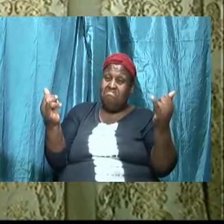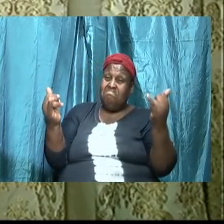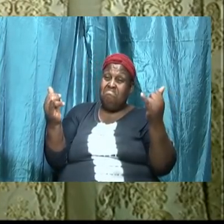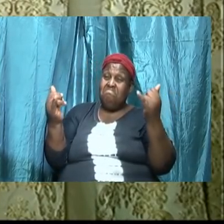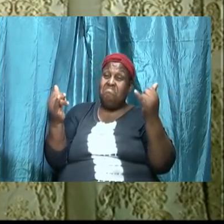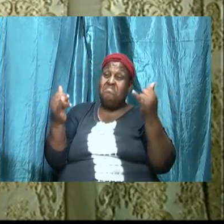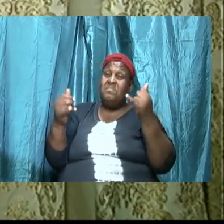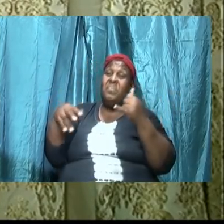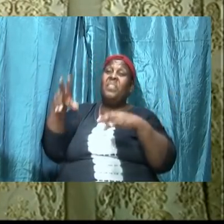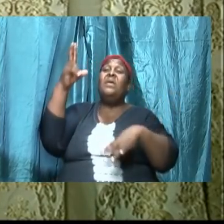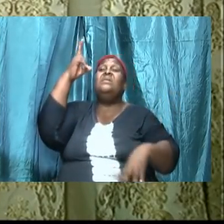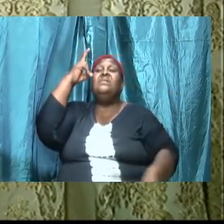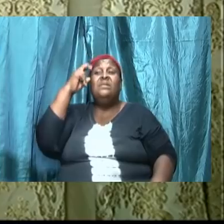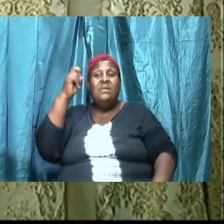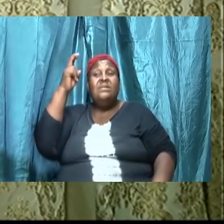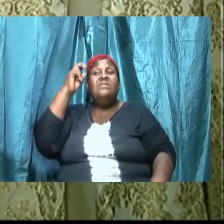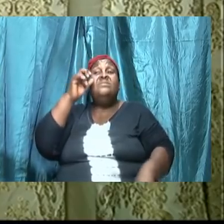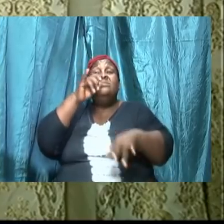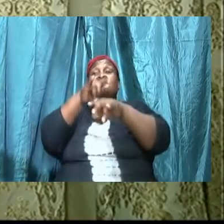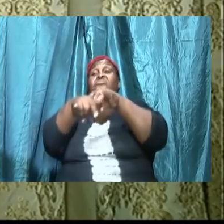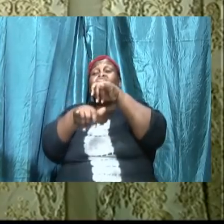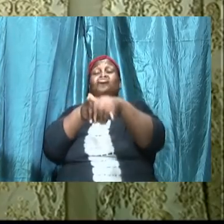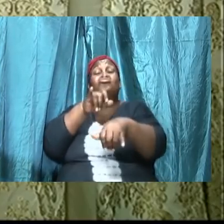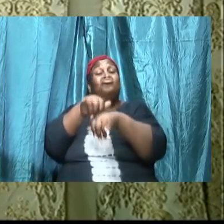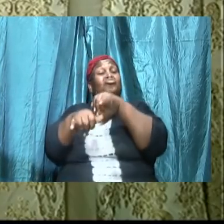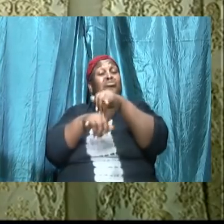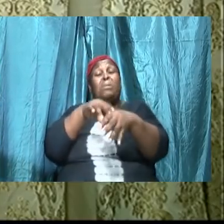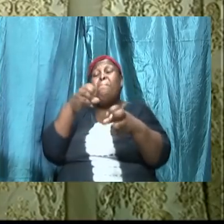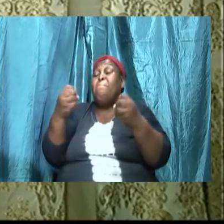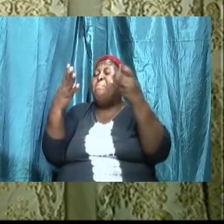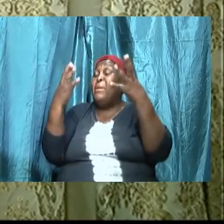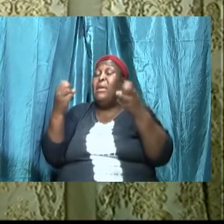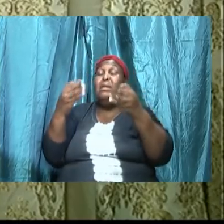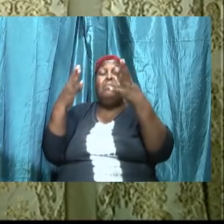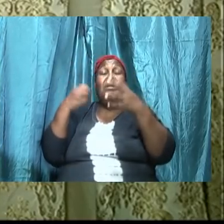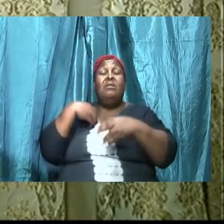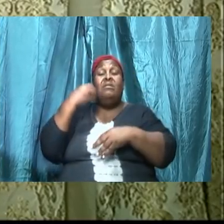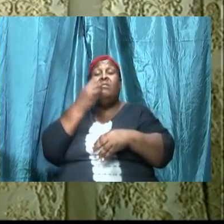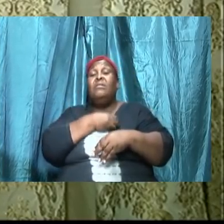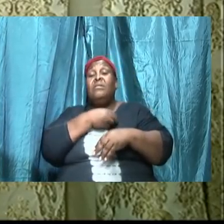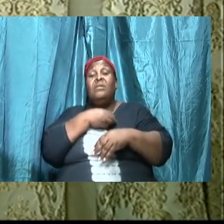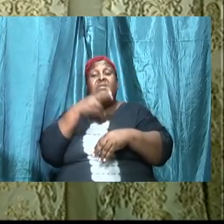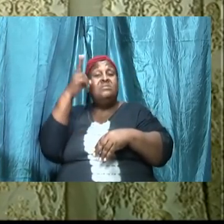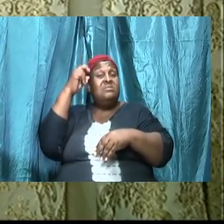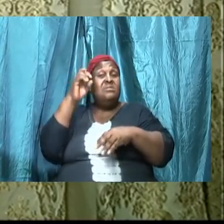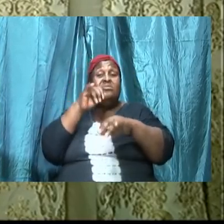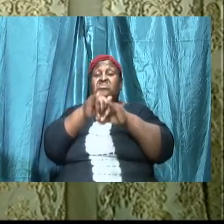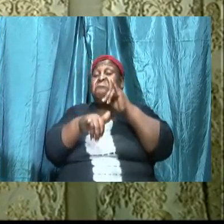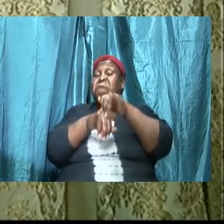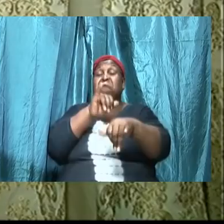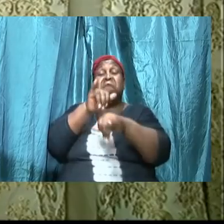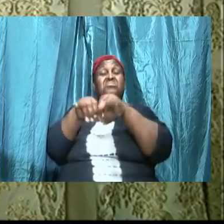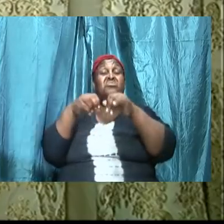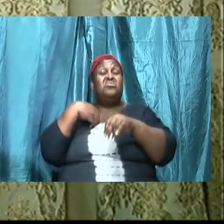Satan has tricked many of us he has tricked our young people he has tricked our